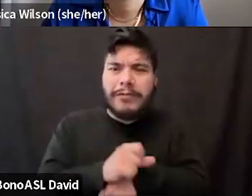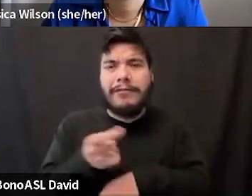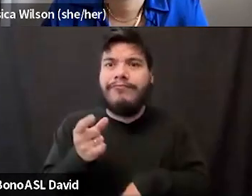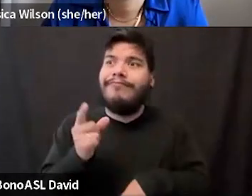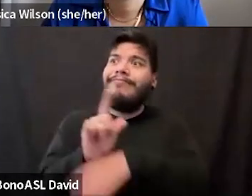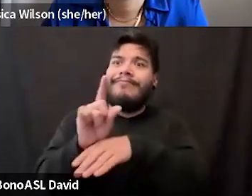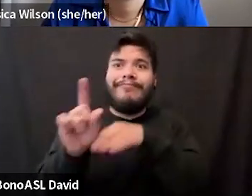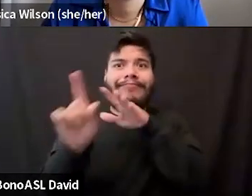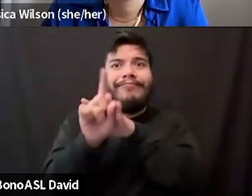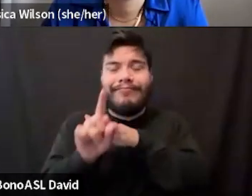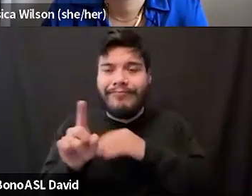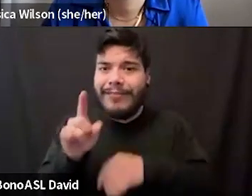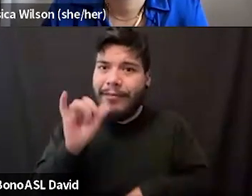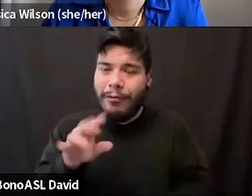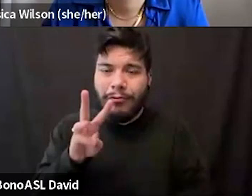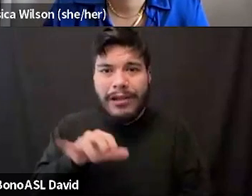ways.